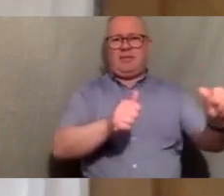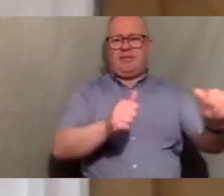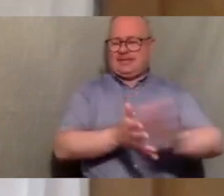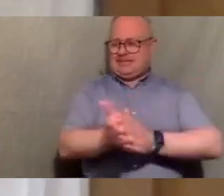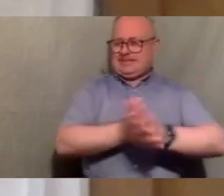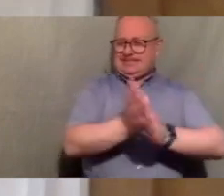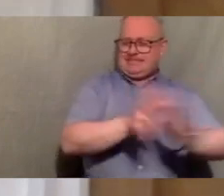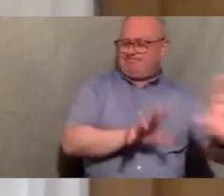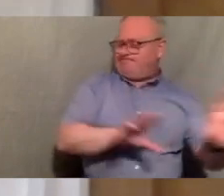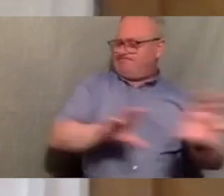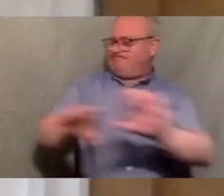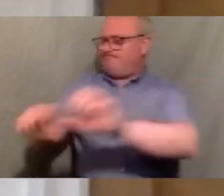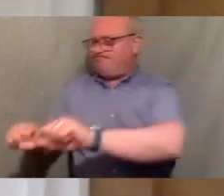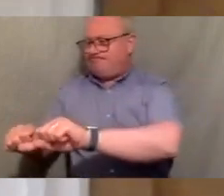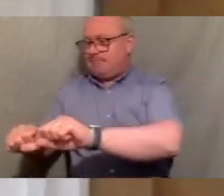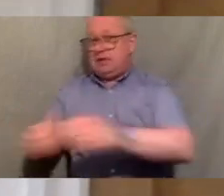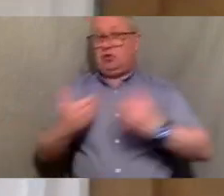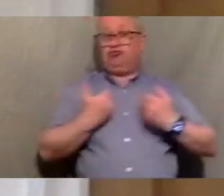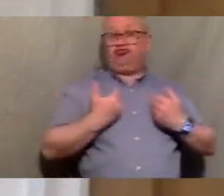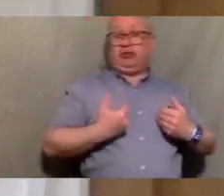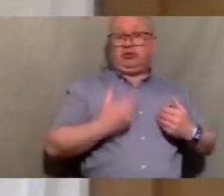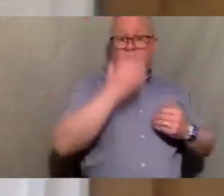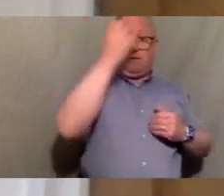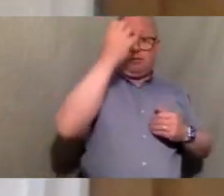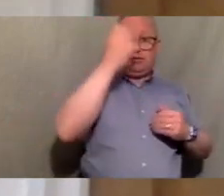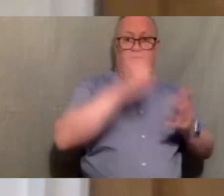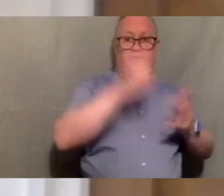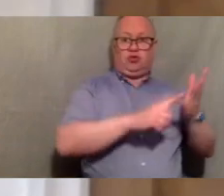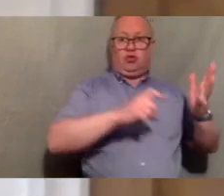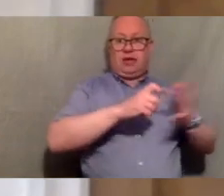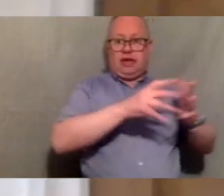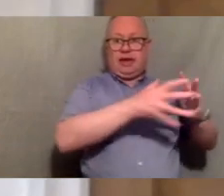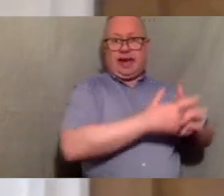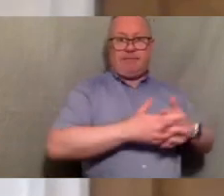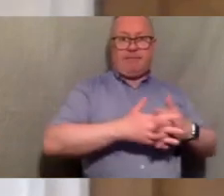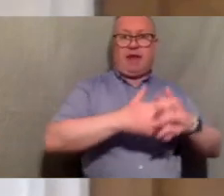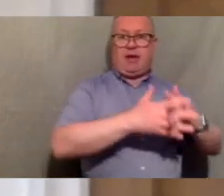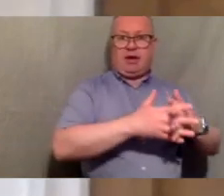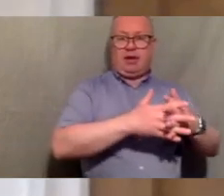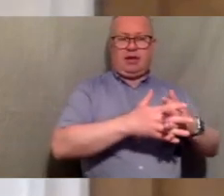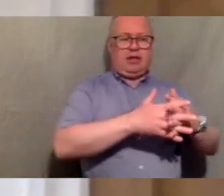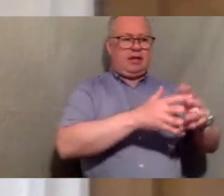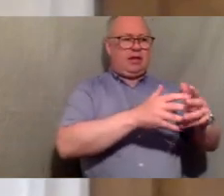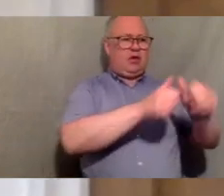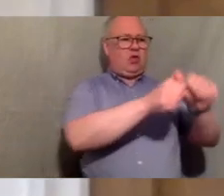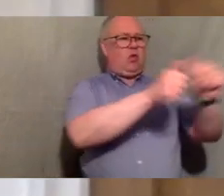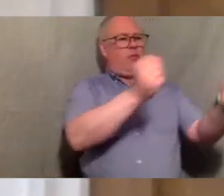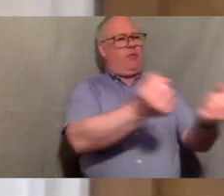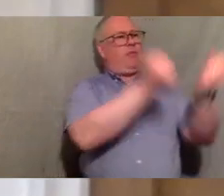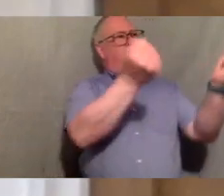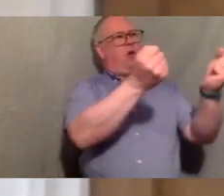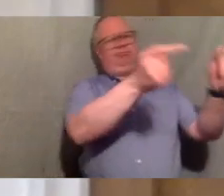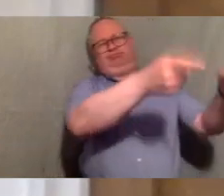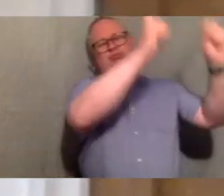same time the governments of the rich countries and particularly the uk and us have led the world in putting corporate power and profit ahead of human rights and environmental